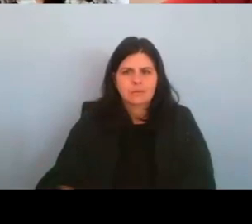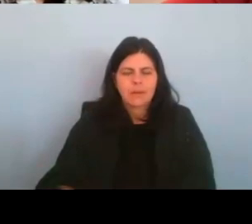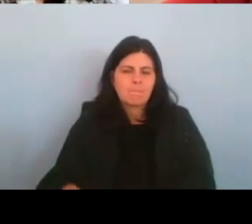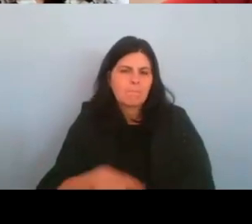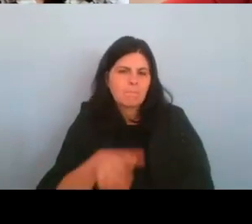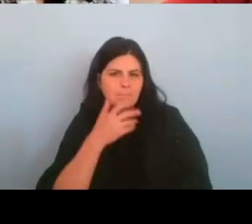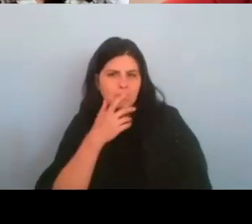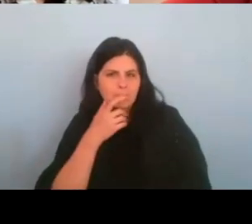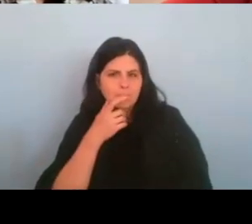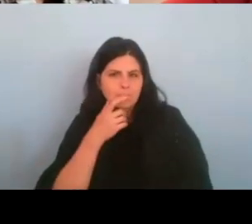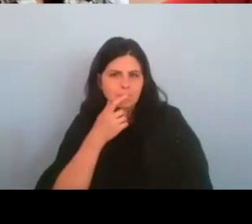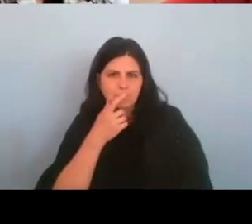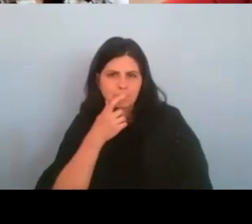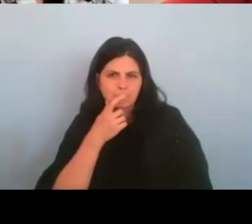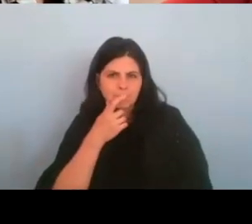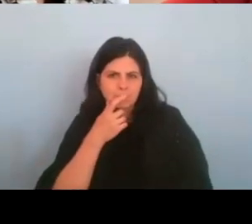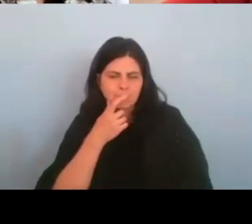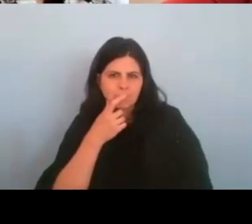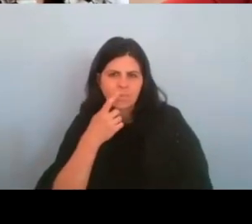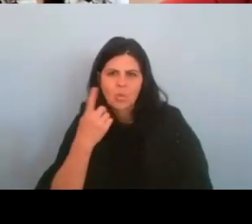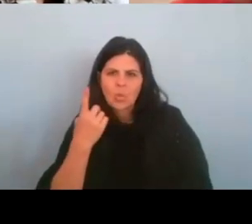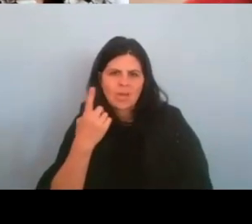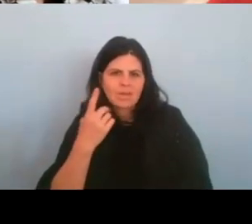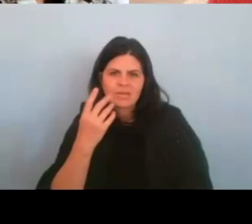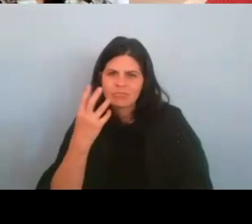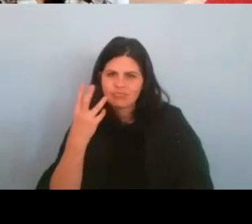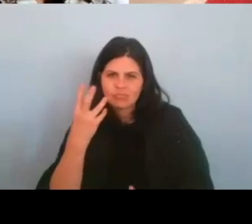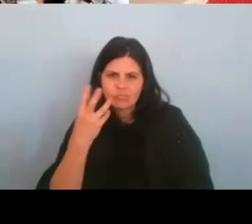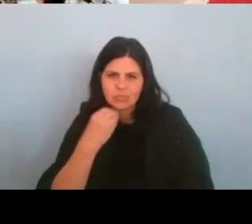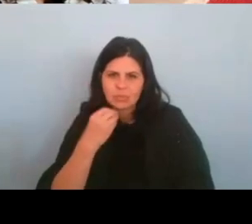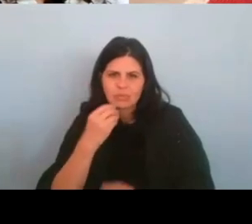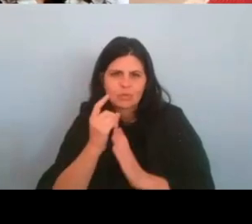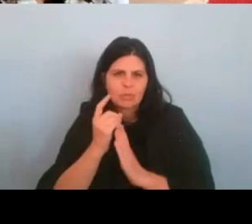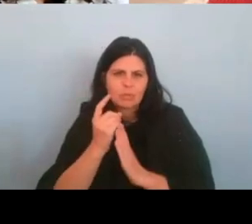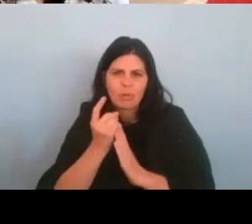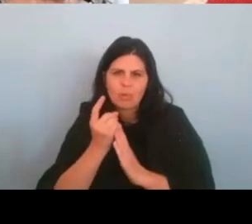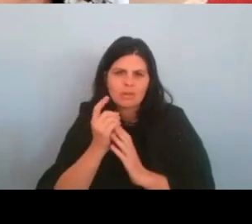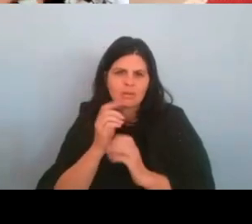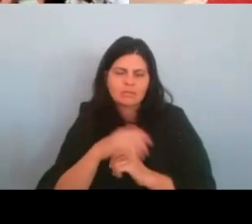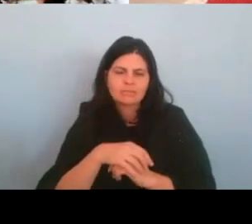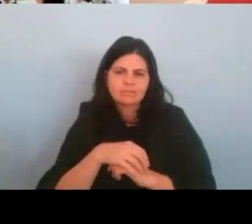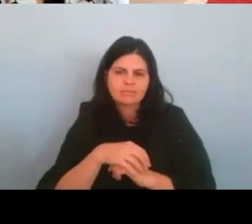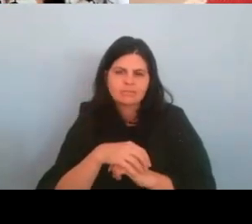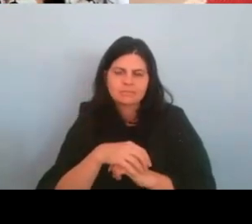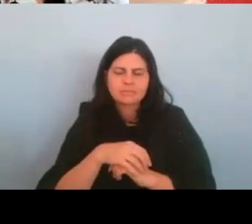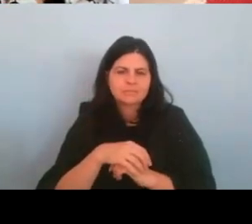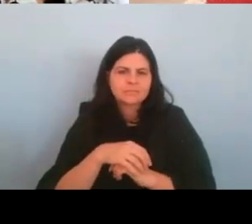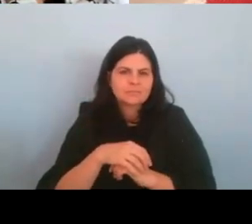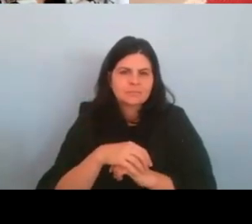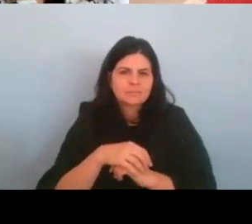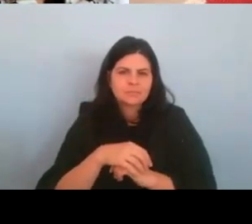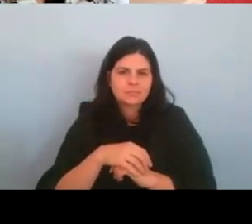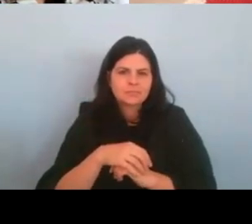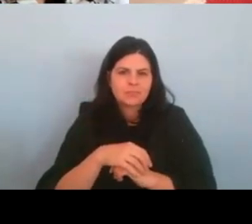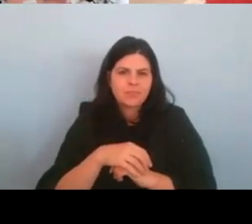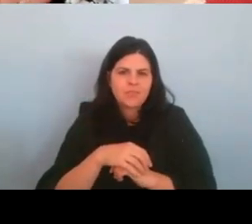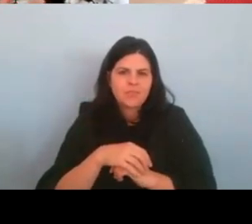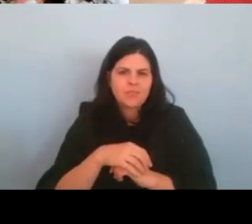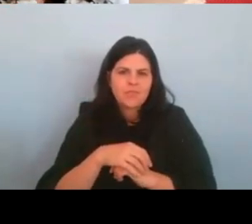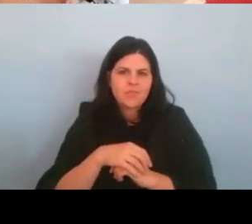there's just a, a, a very beautiful moment of, um, that I just didn't, uh,